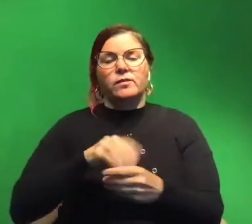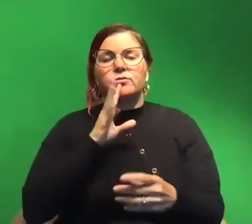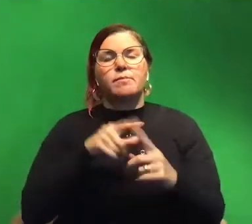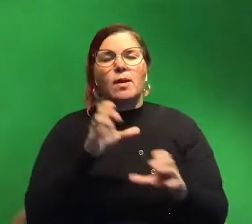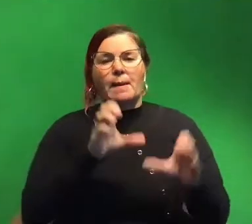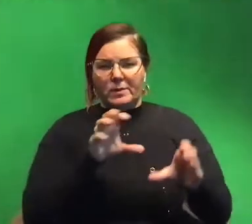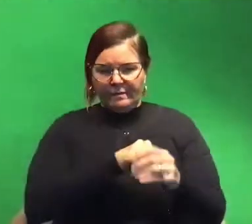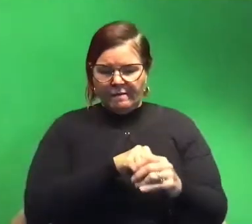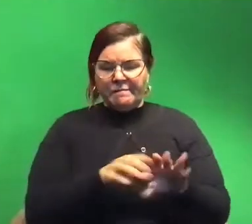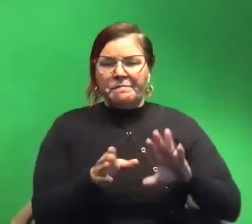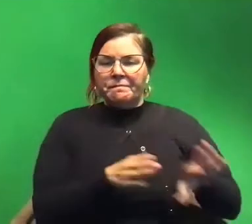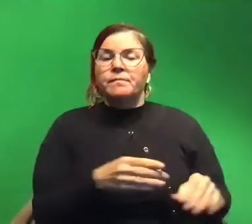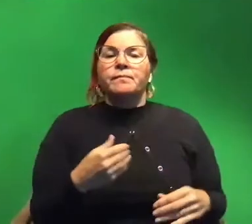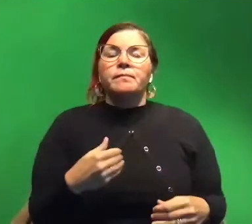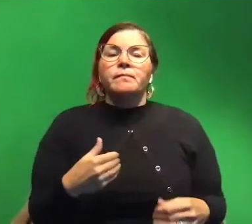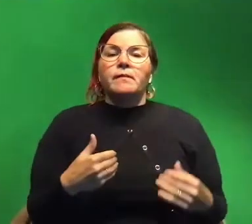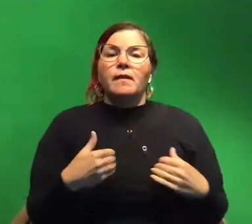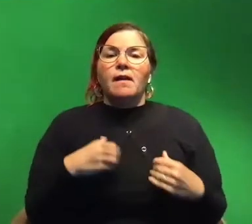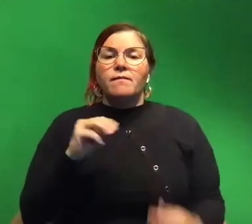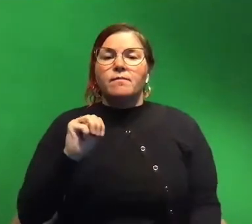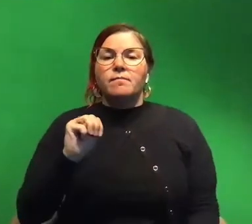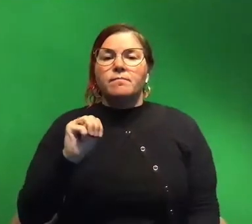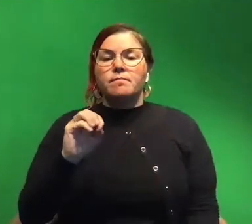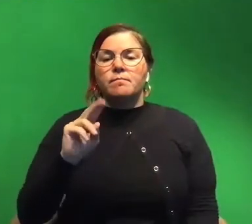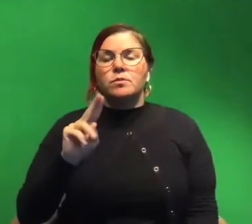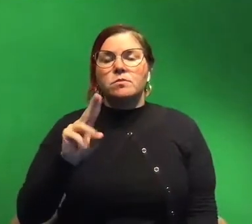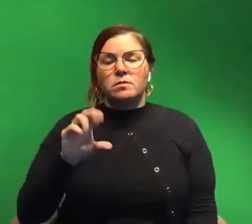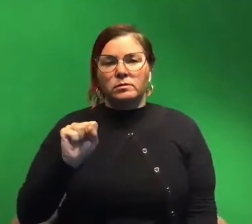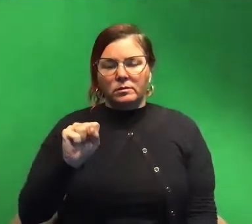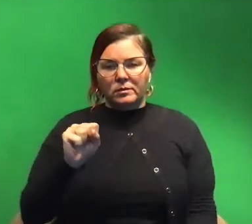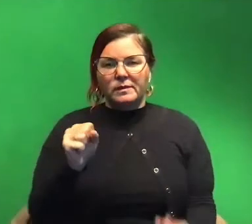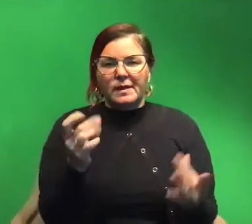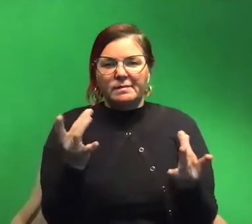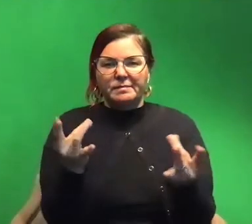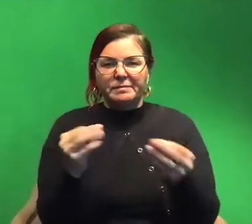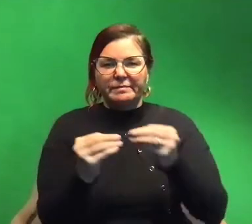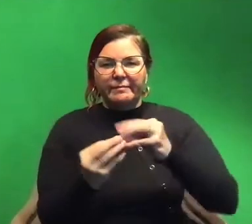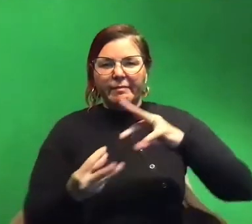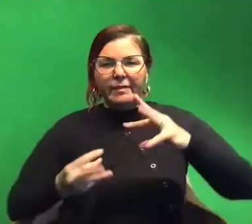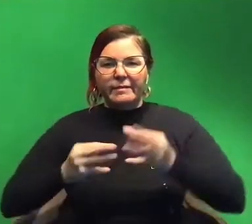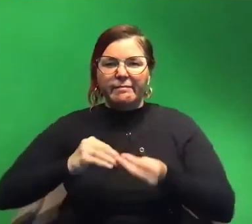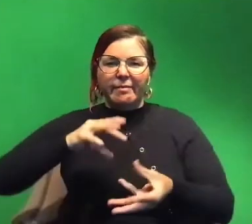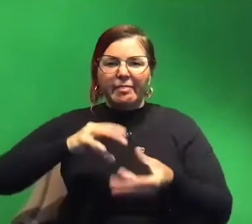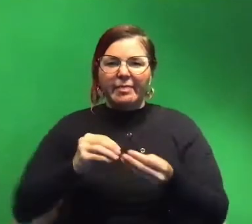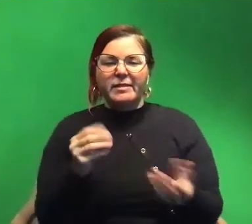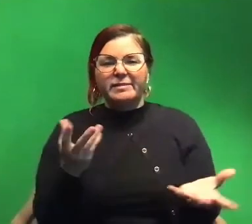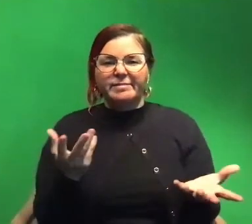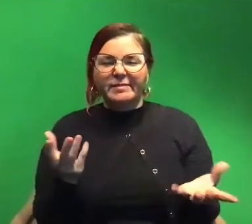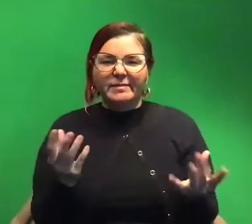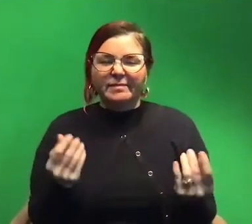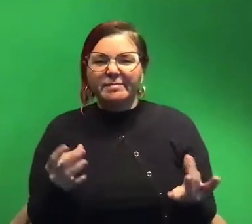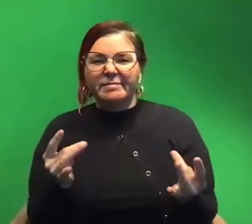um and then it has mucus which gives it the like this kind of a